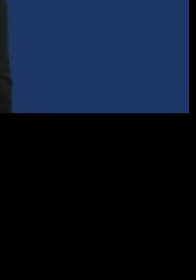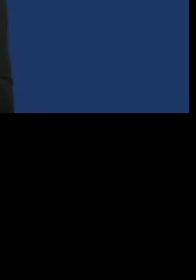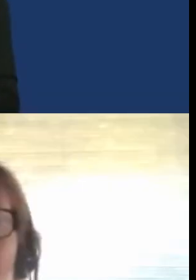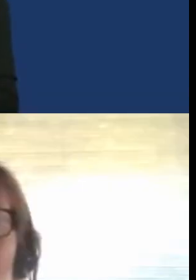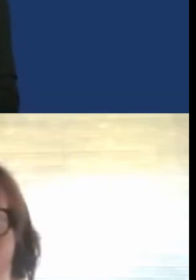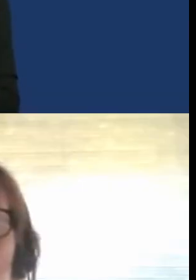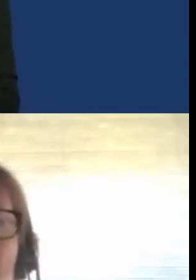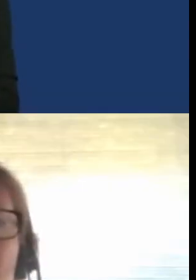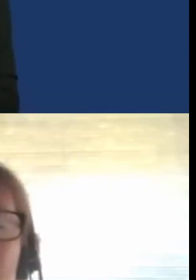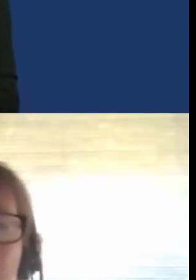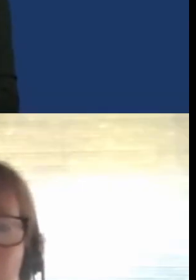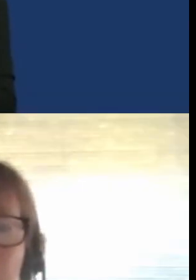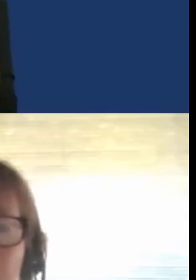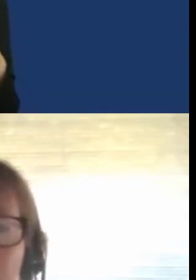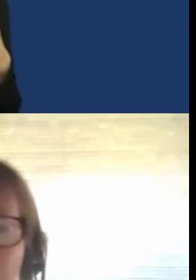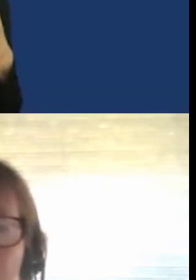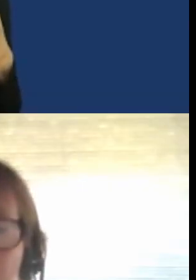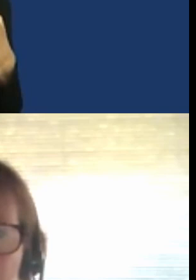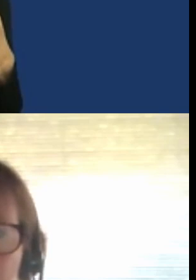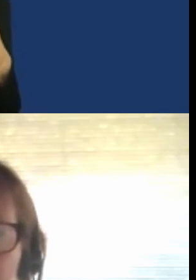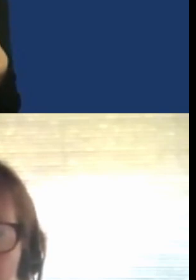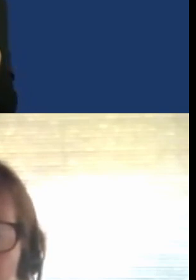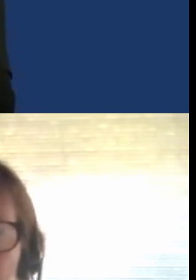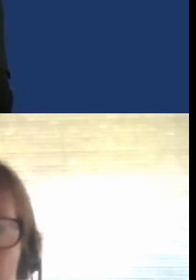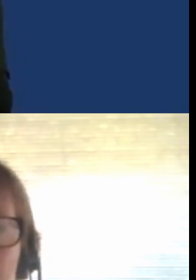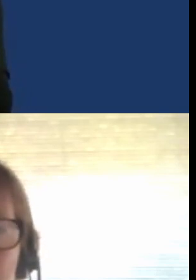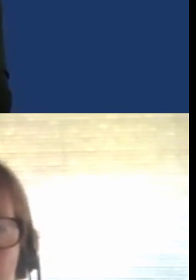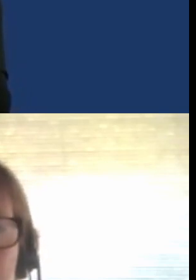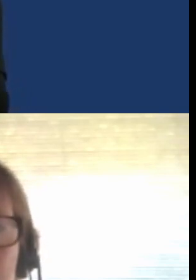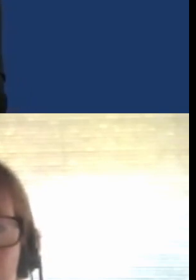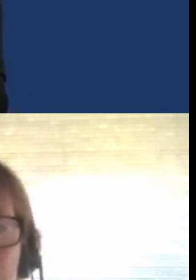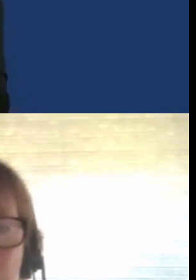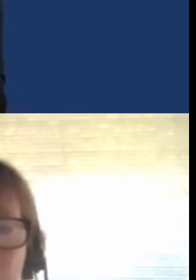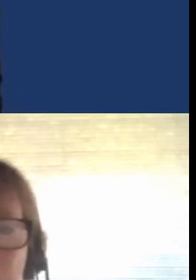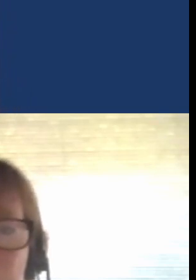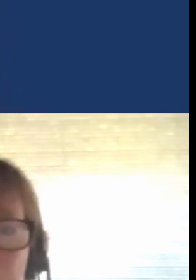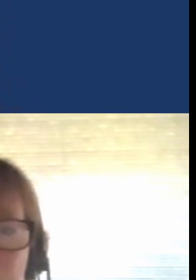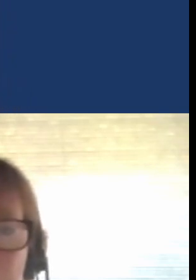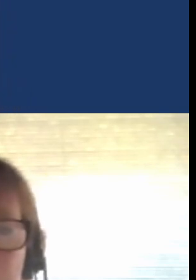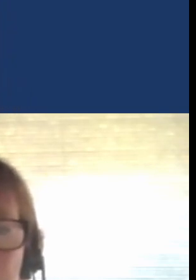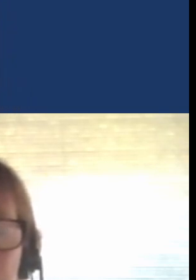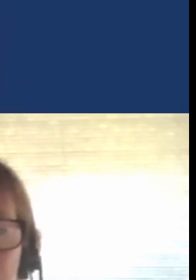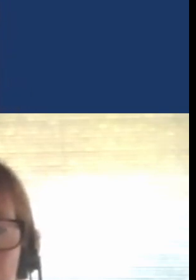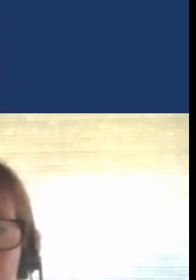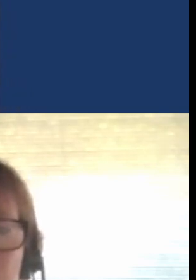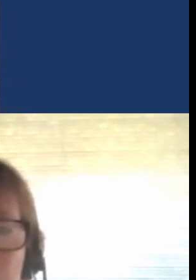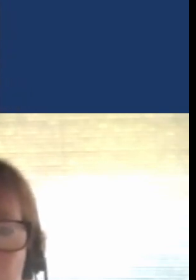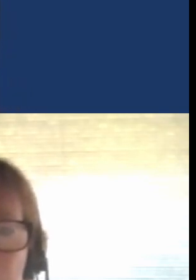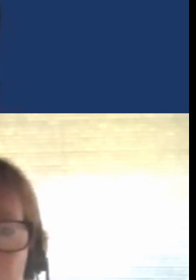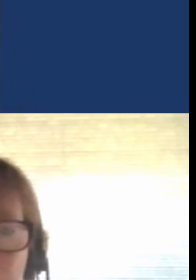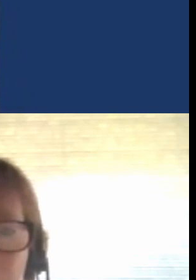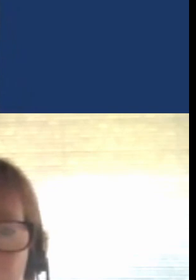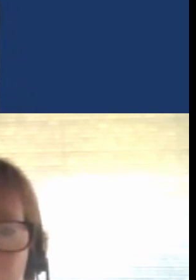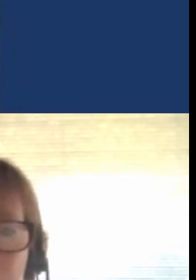both UK and EU presentations. Do you see any mechanisms or means put